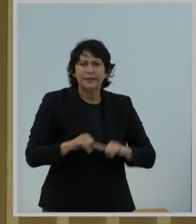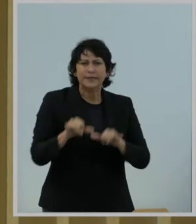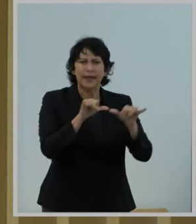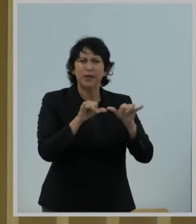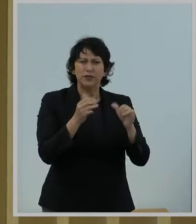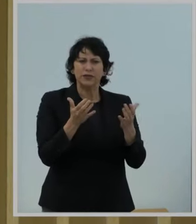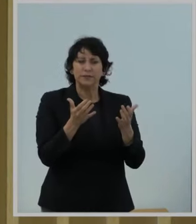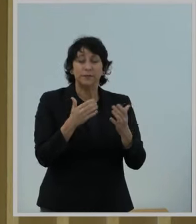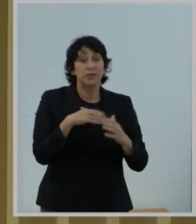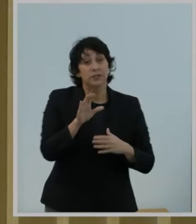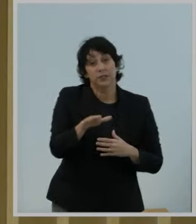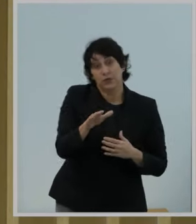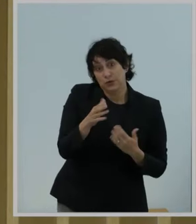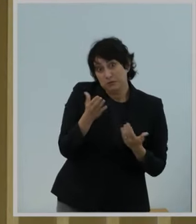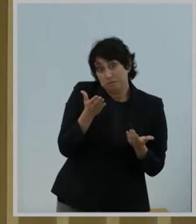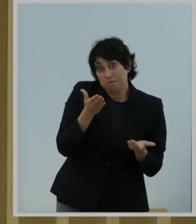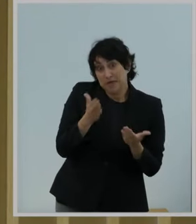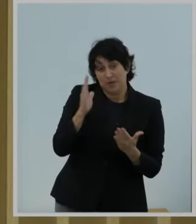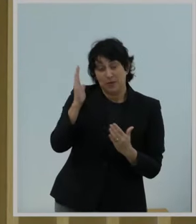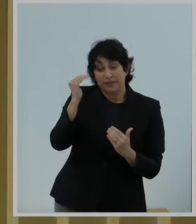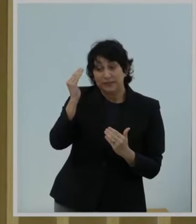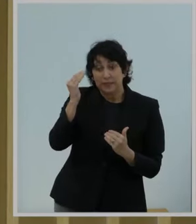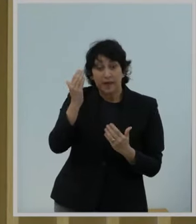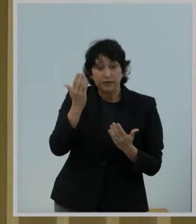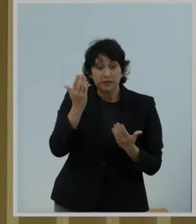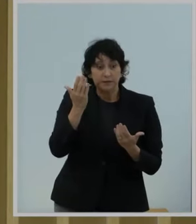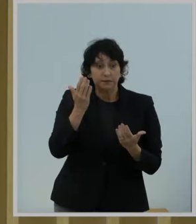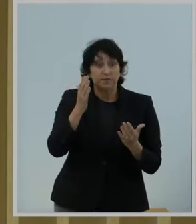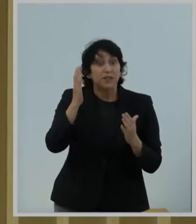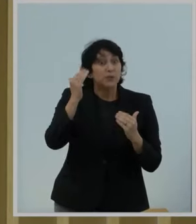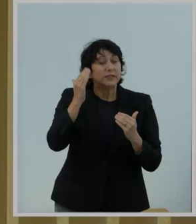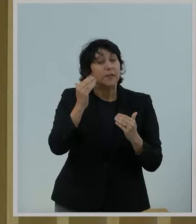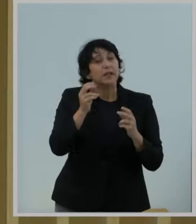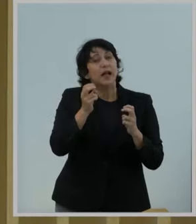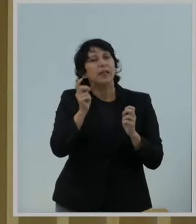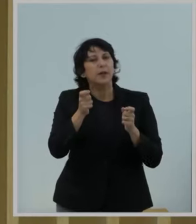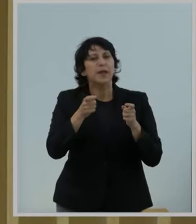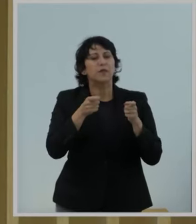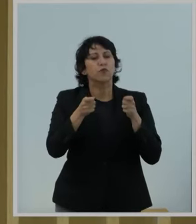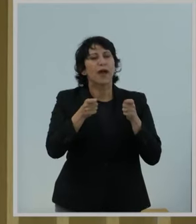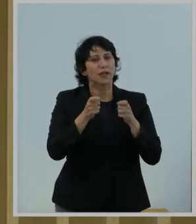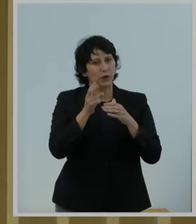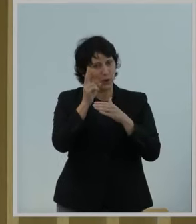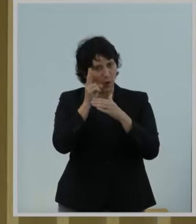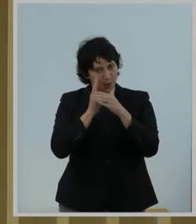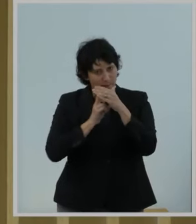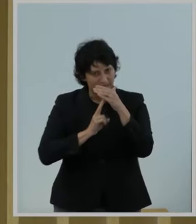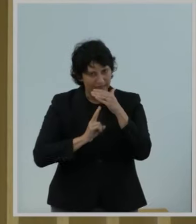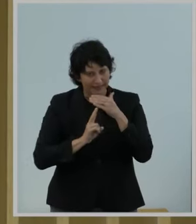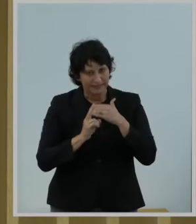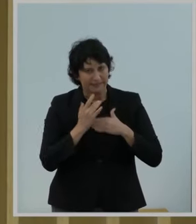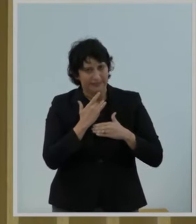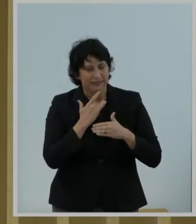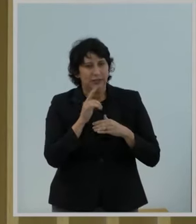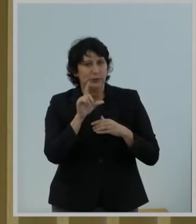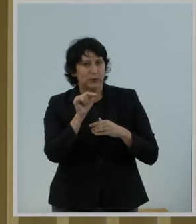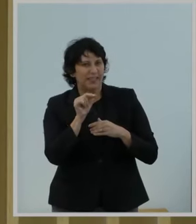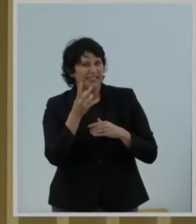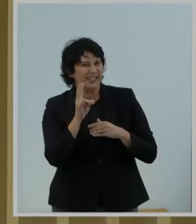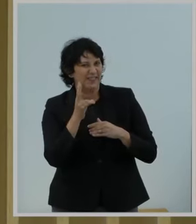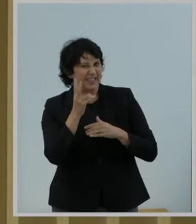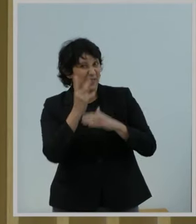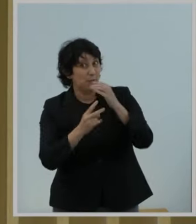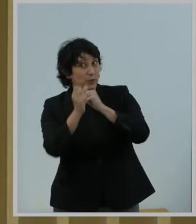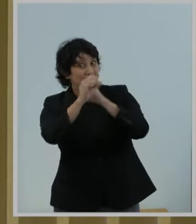After all, look, you might expect some degree of regulatory humility after the 2017 predictions failed to